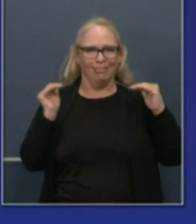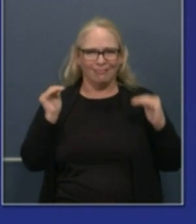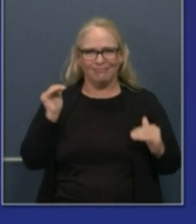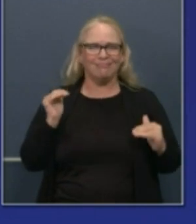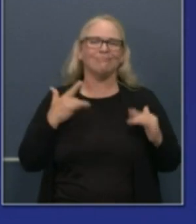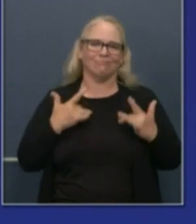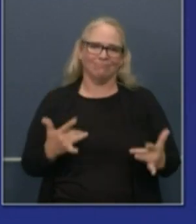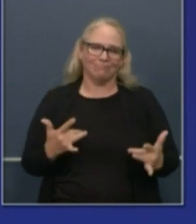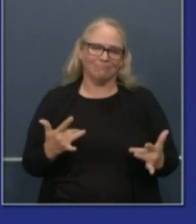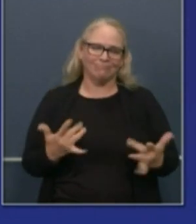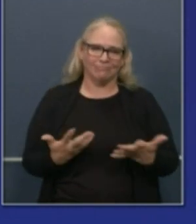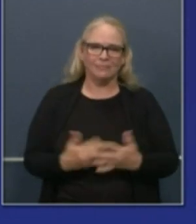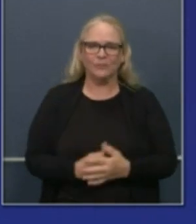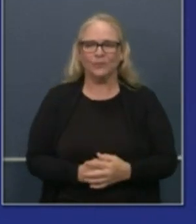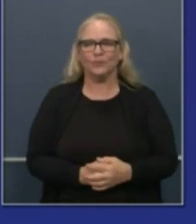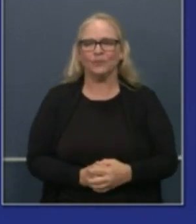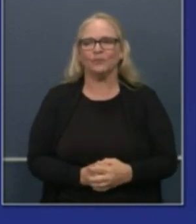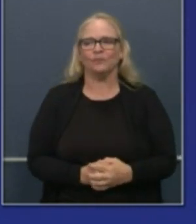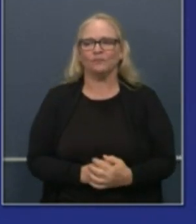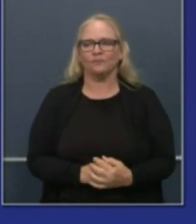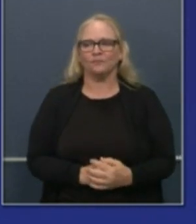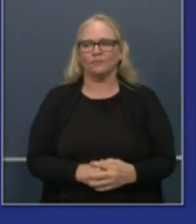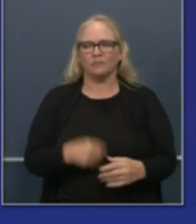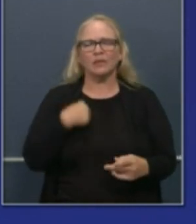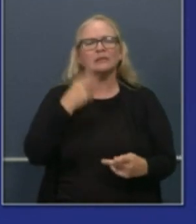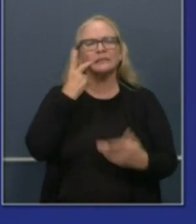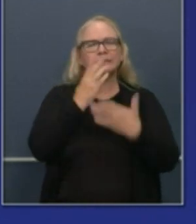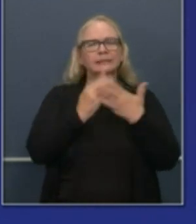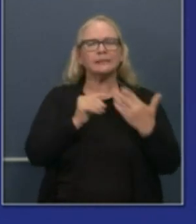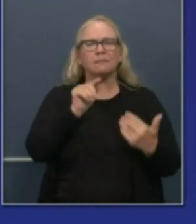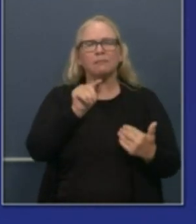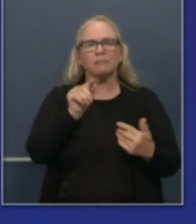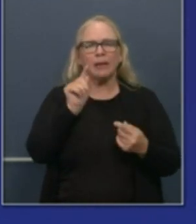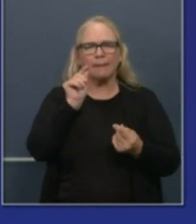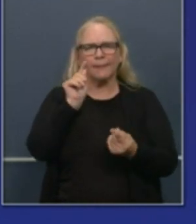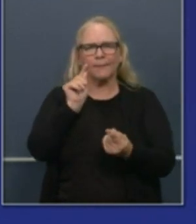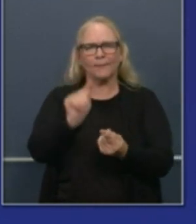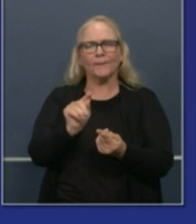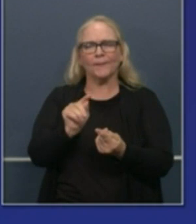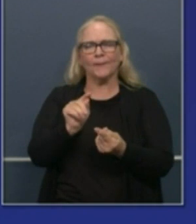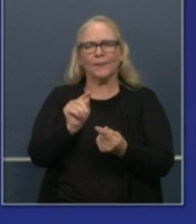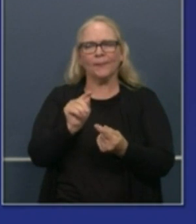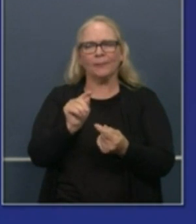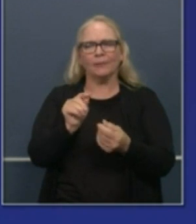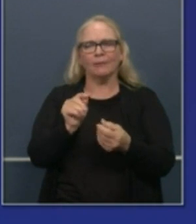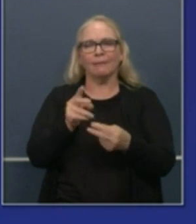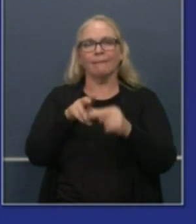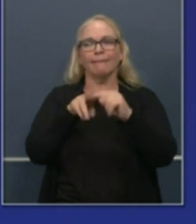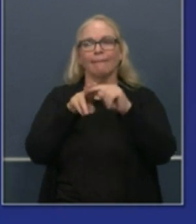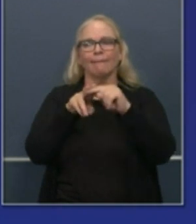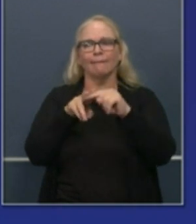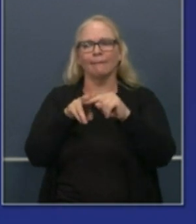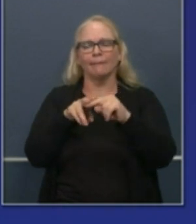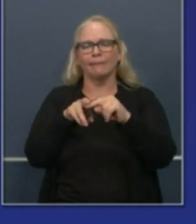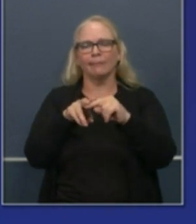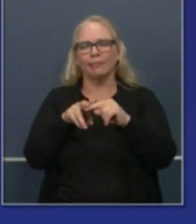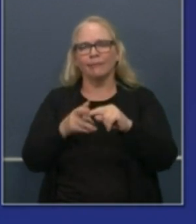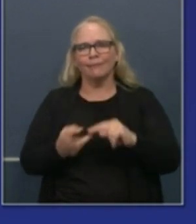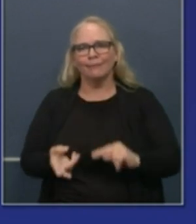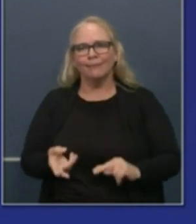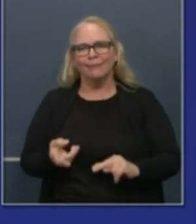seeing a reduction in the rate of growth but a rate of growth nonetheless which only